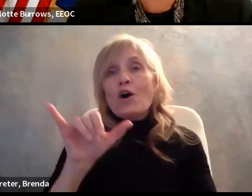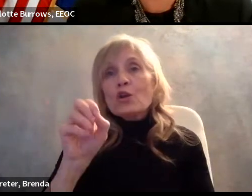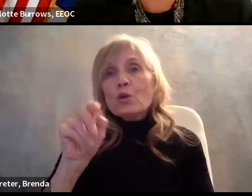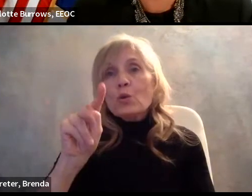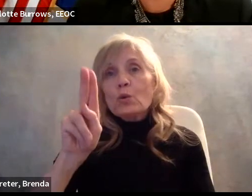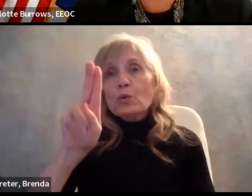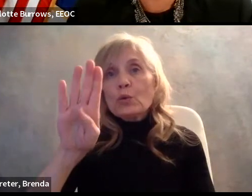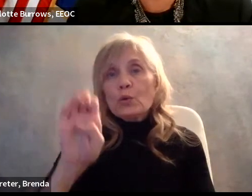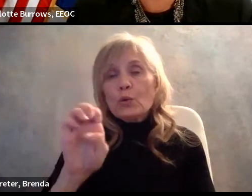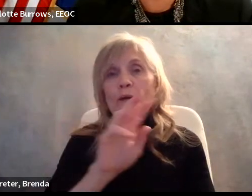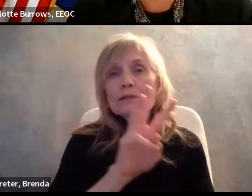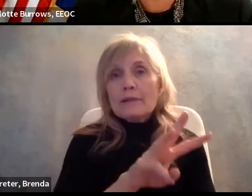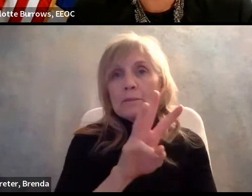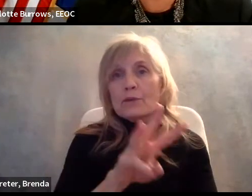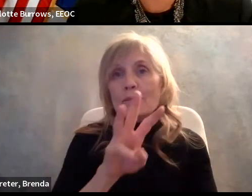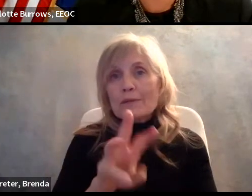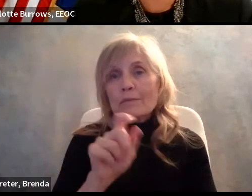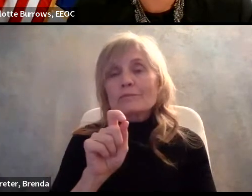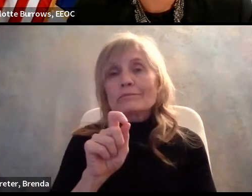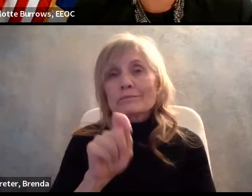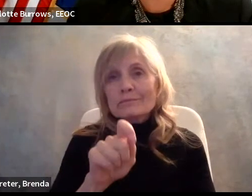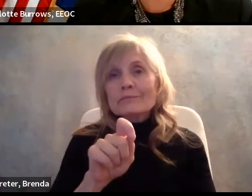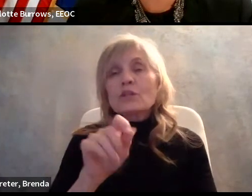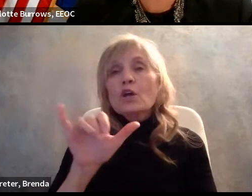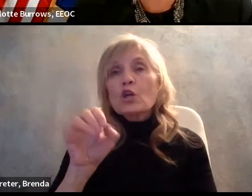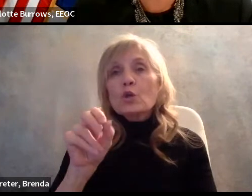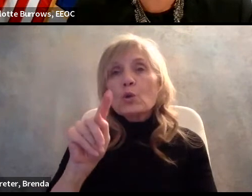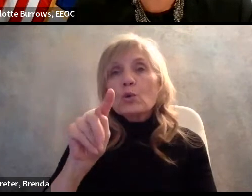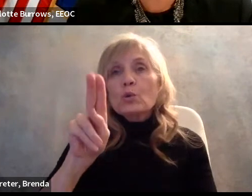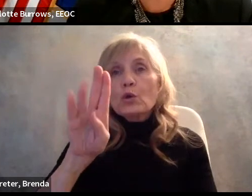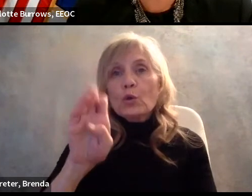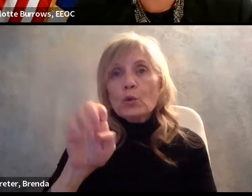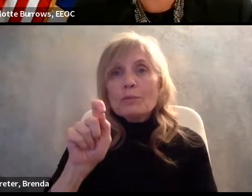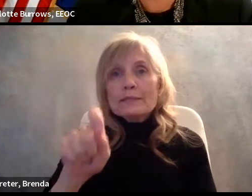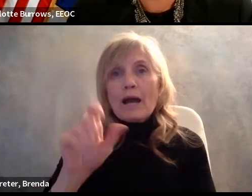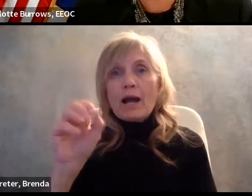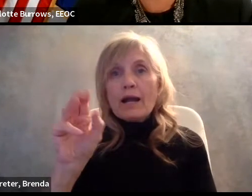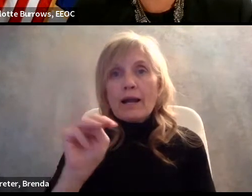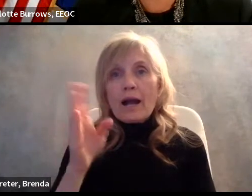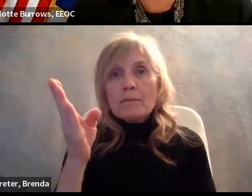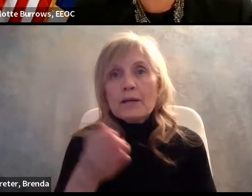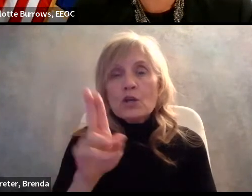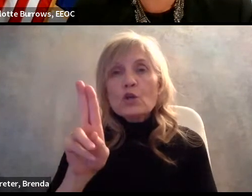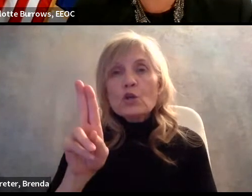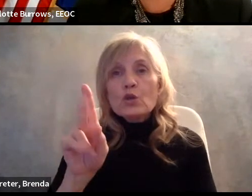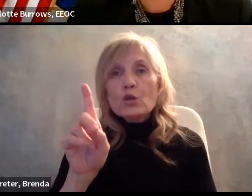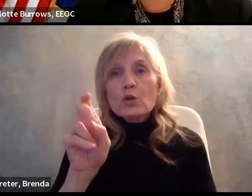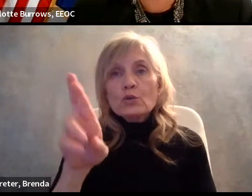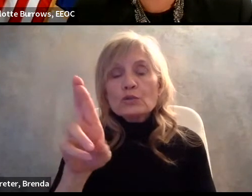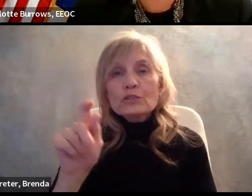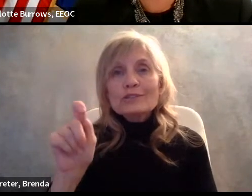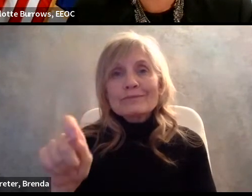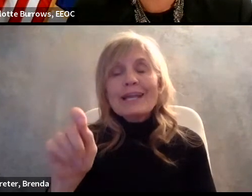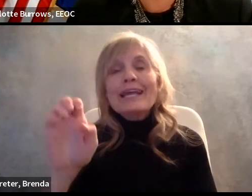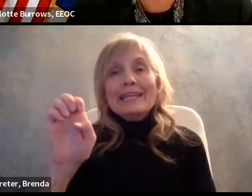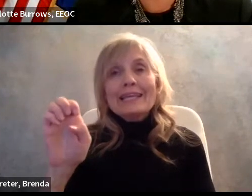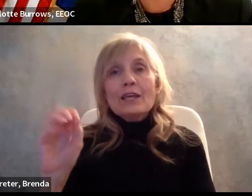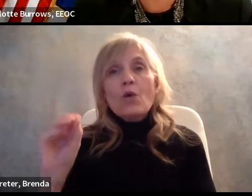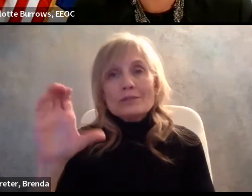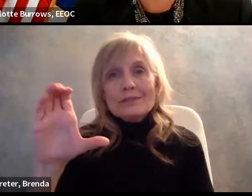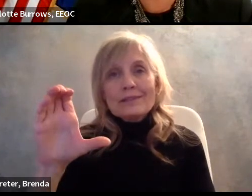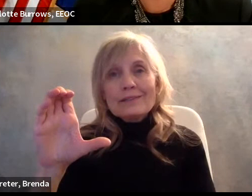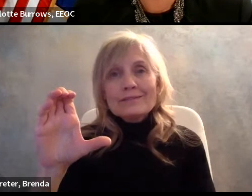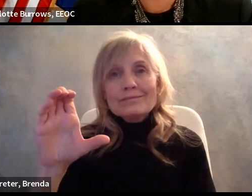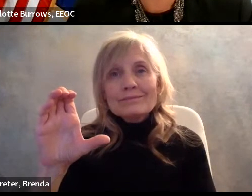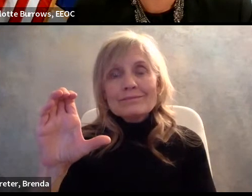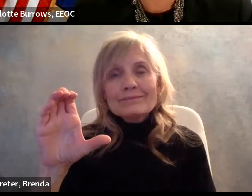is www.youtube.com slash user slash the EEOC. And we